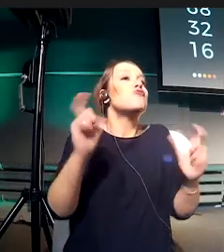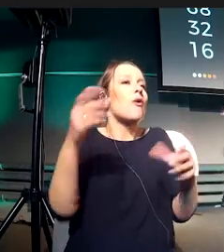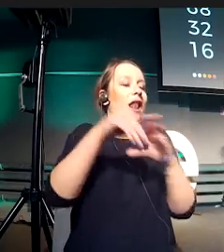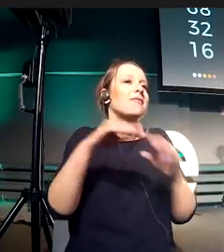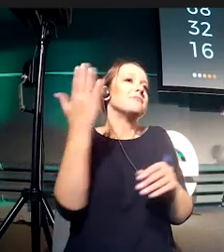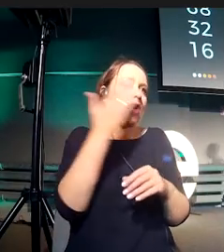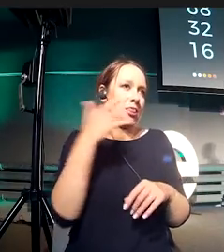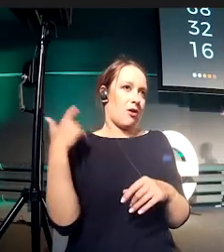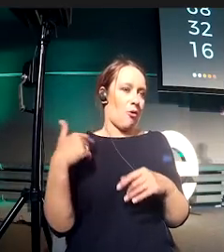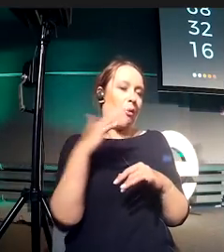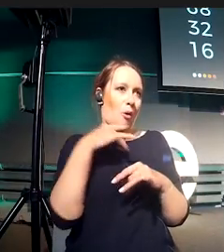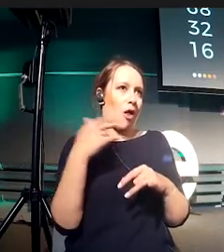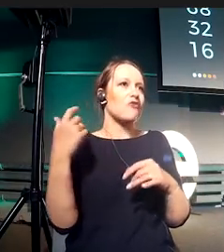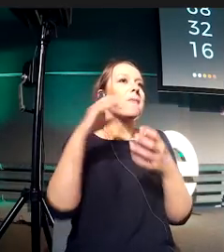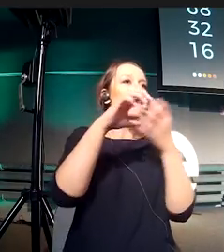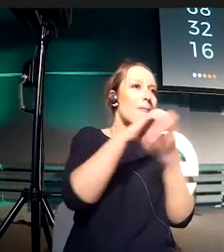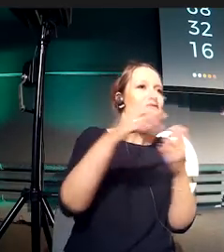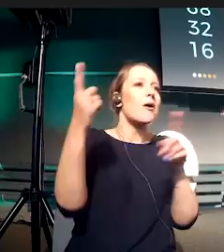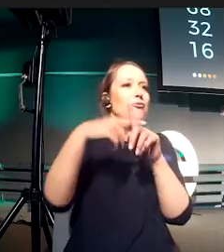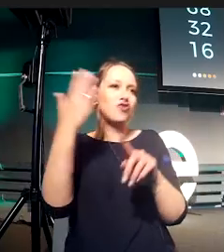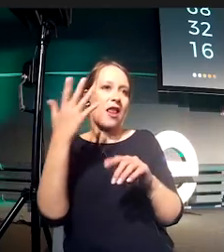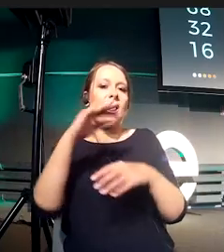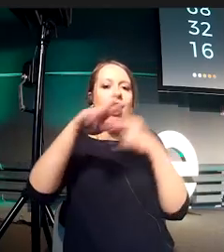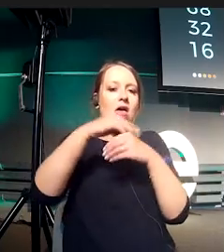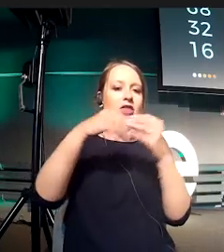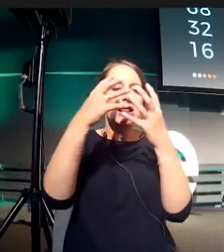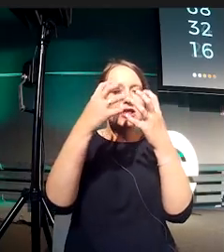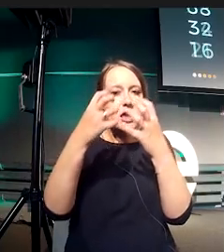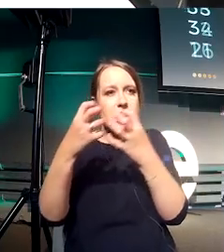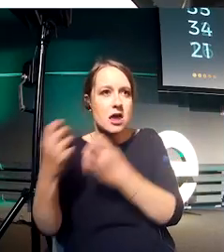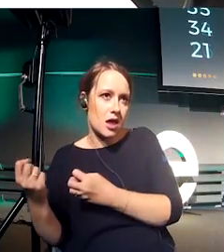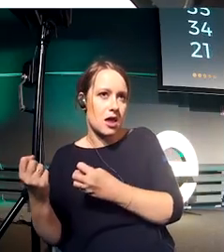create it in a very good hierarchy manner of the different color.